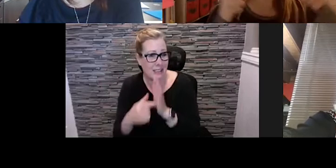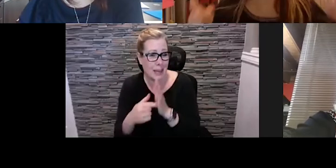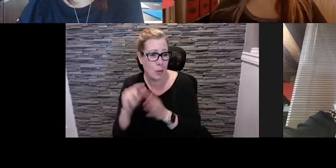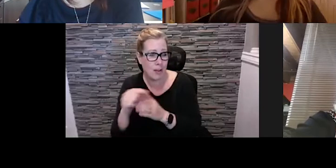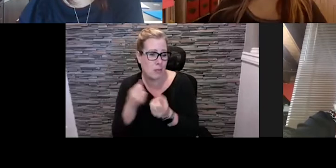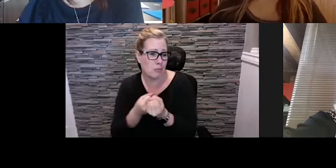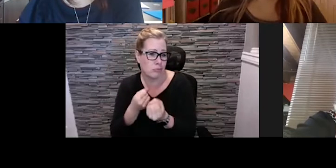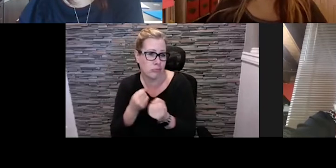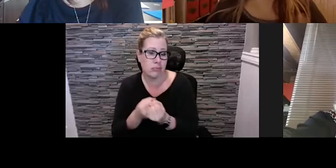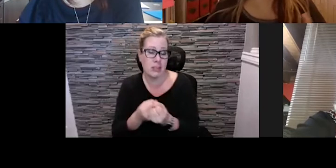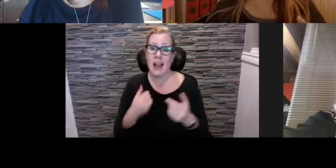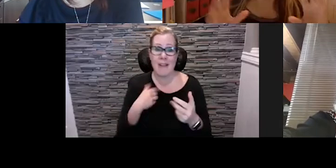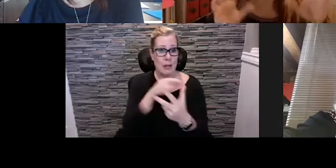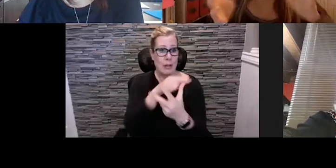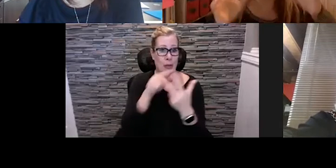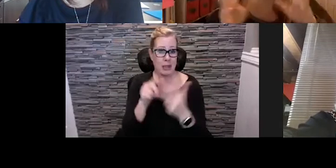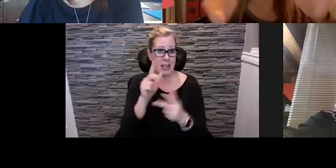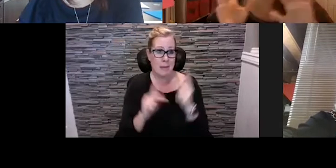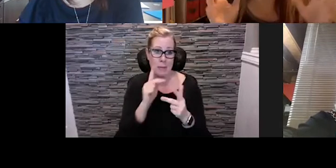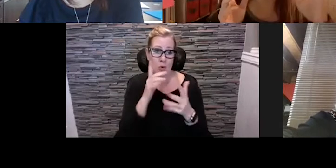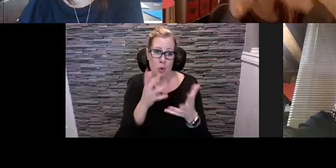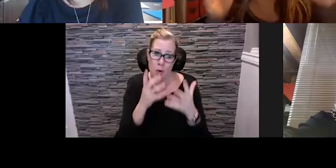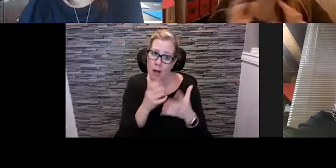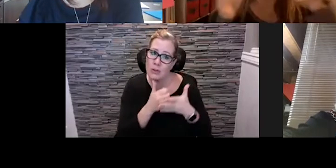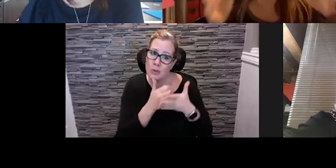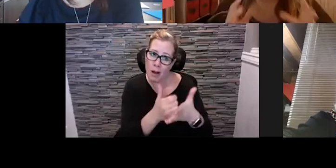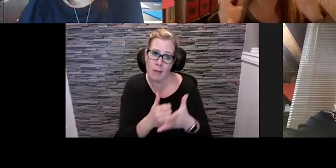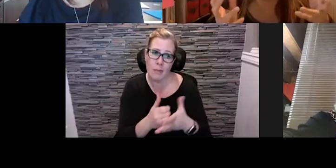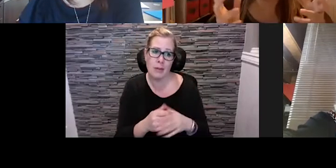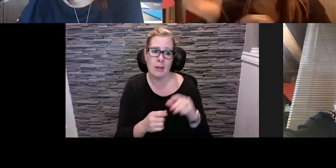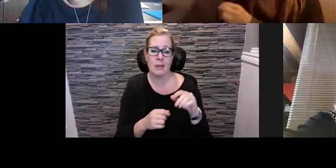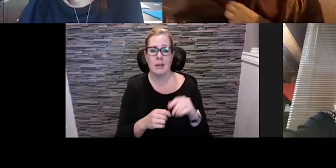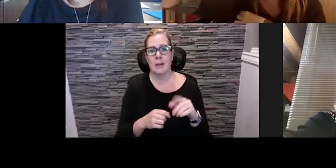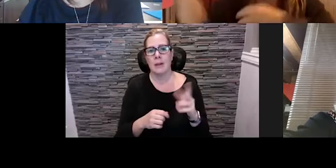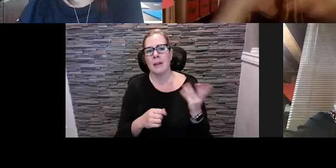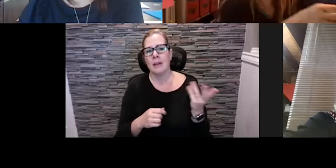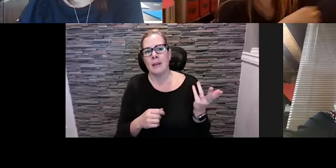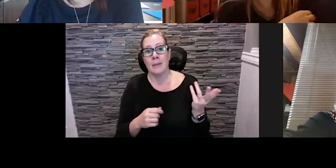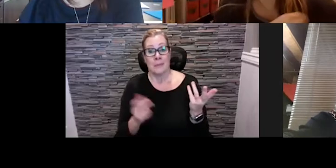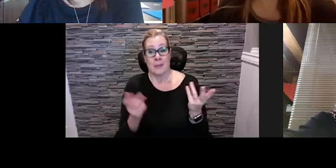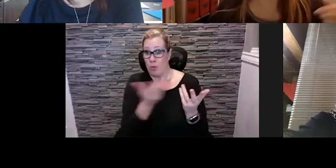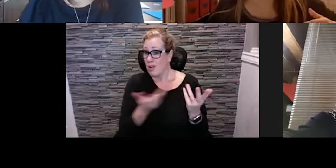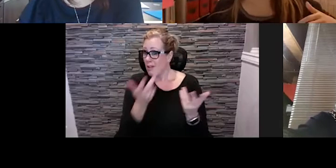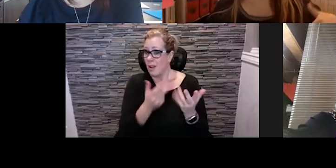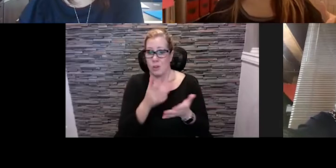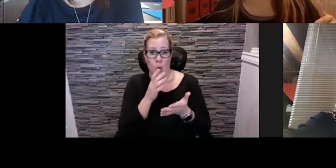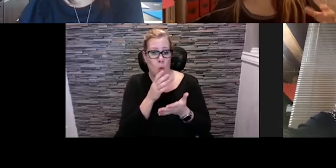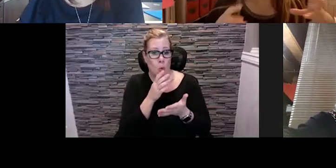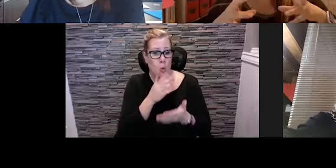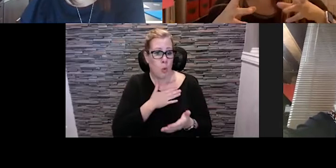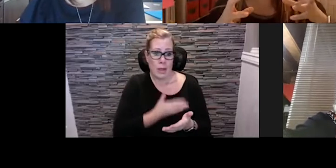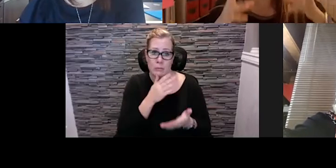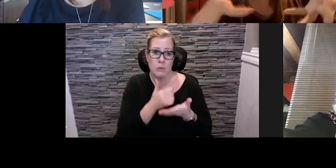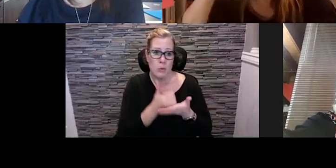What we aren't, and I'm using this term loosely. I know we all have produced festivals and probably continue to in our own lives.